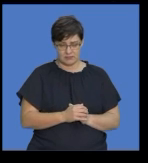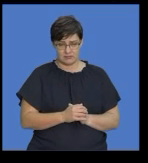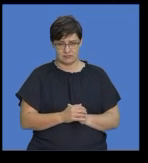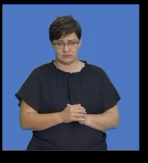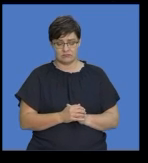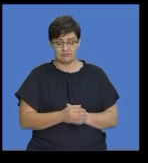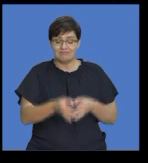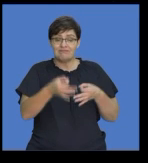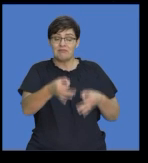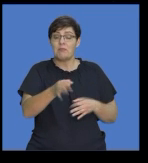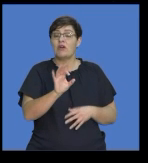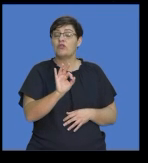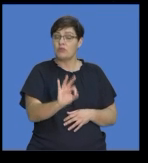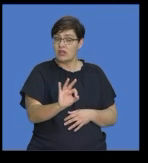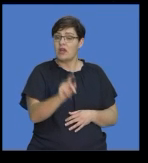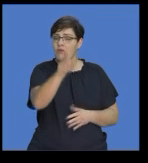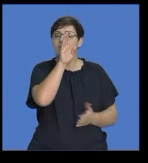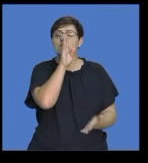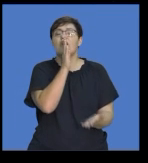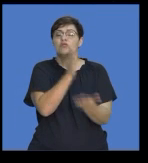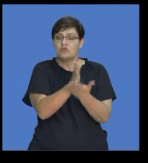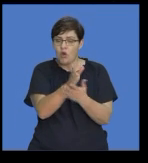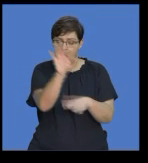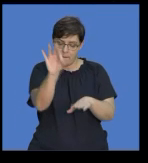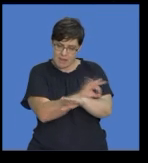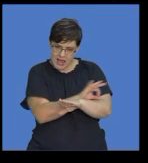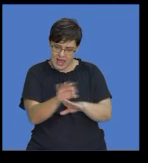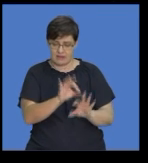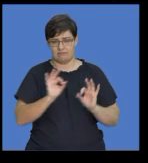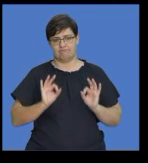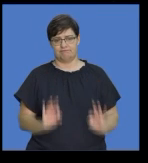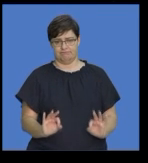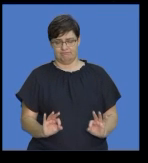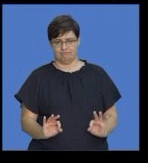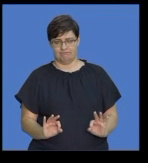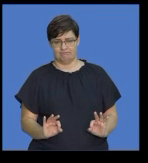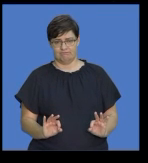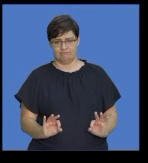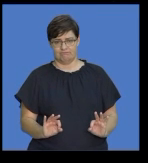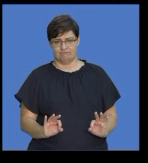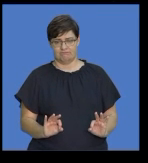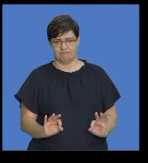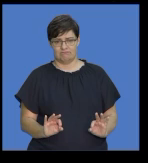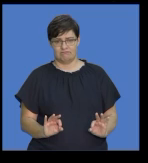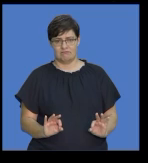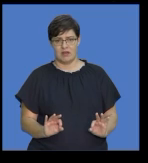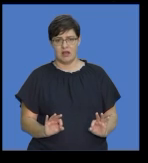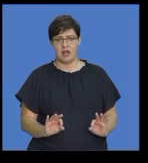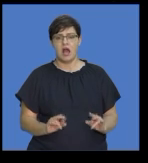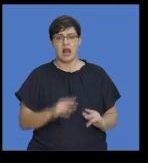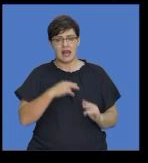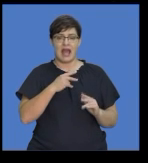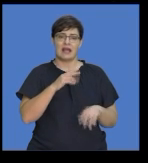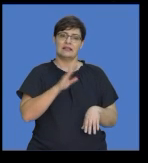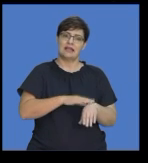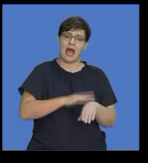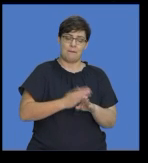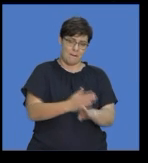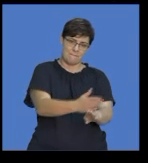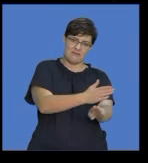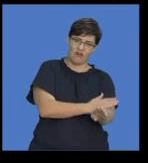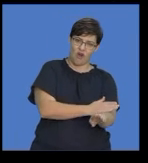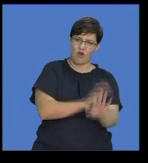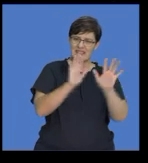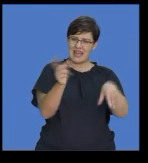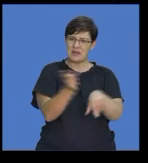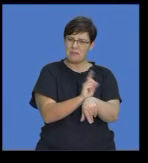paper 3 we need to ensure we plan on how to and how we use our 10 minutes reading time. Remember at